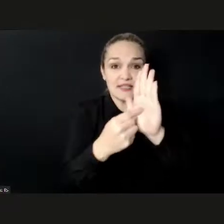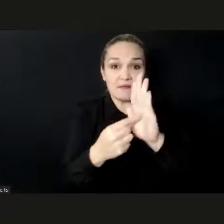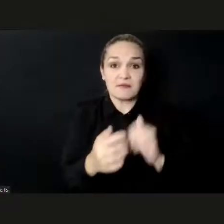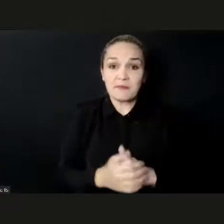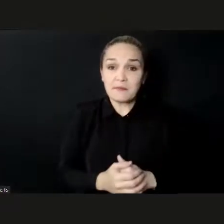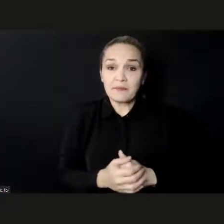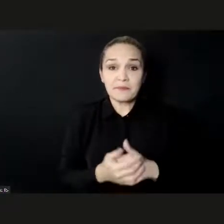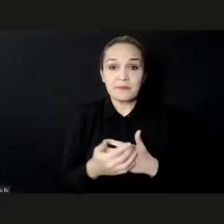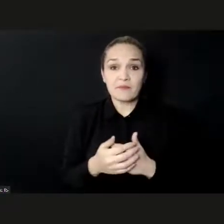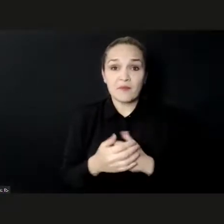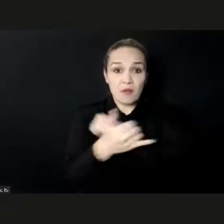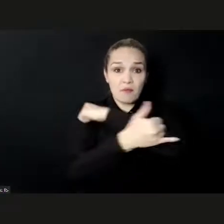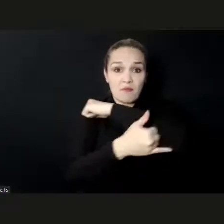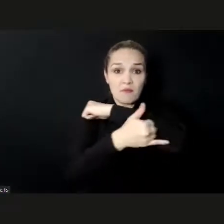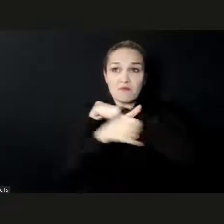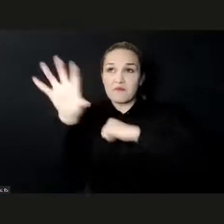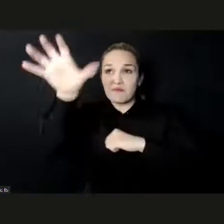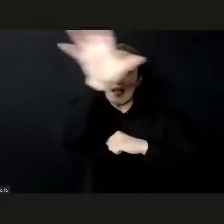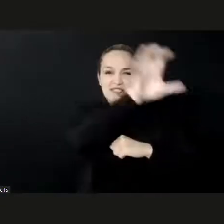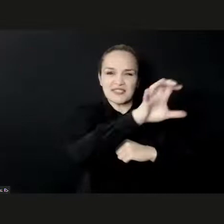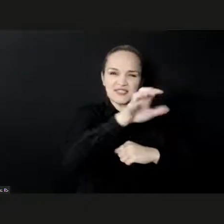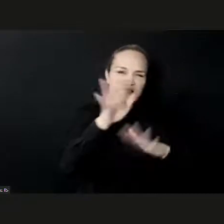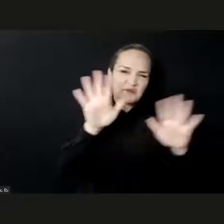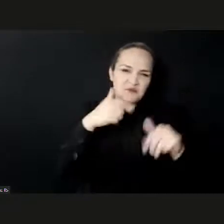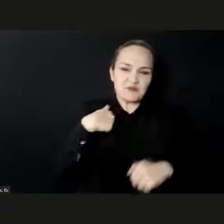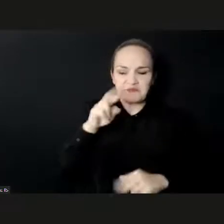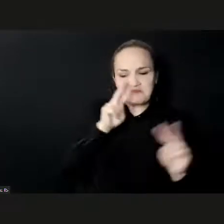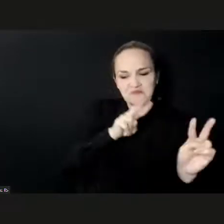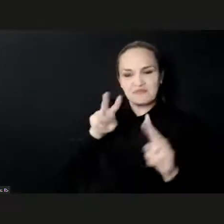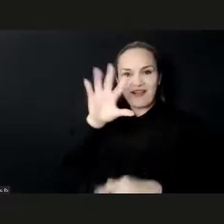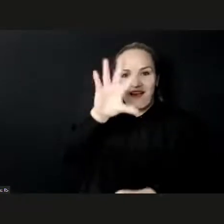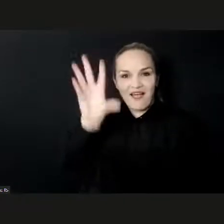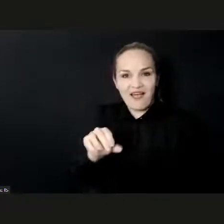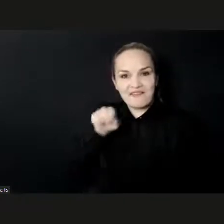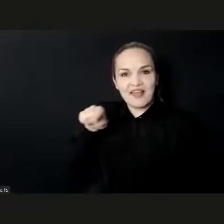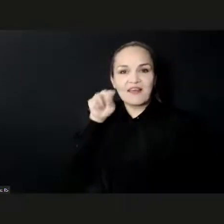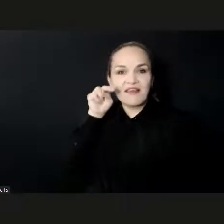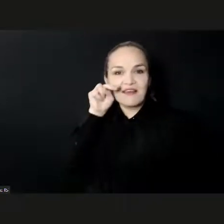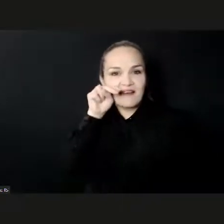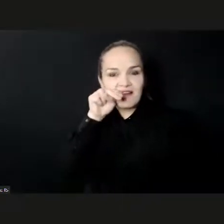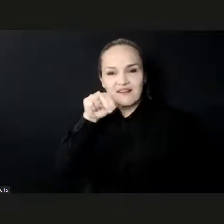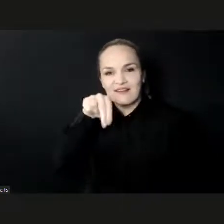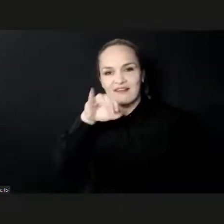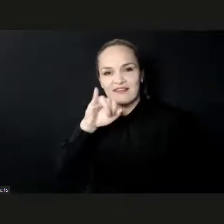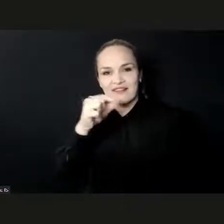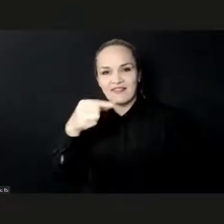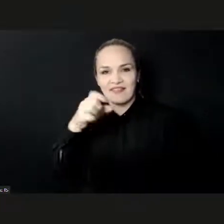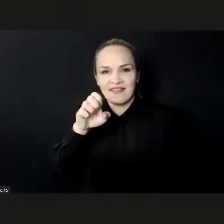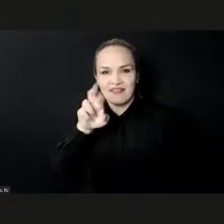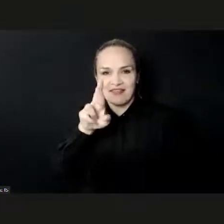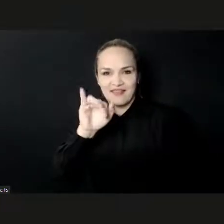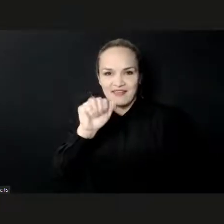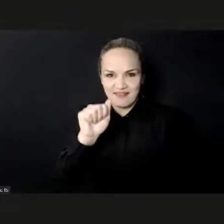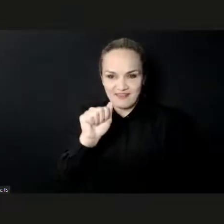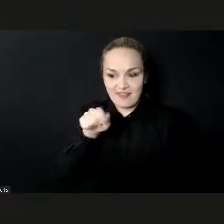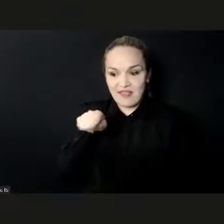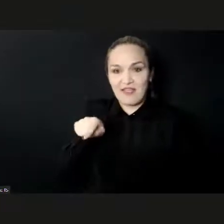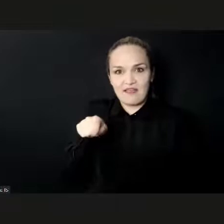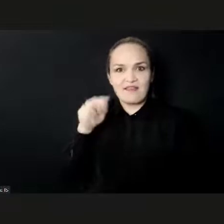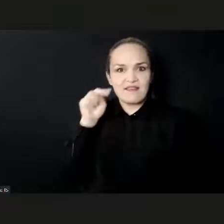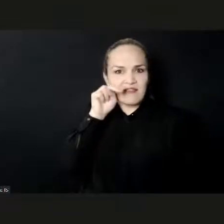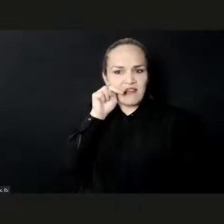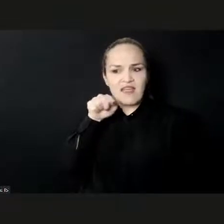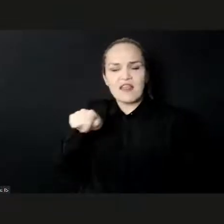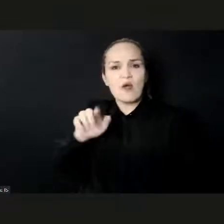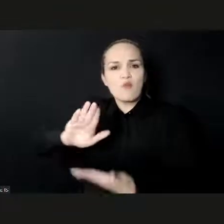Nigeria because I think we will have colleagues from Nigeria on the panel later on. In Nigeria, the music industry is growing with an